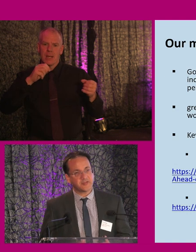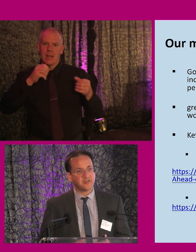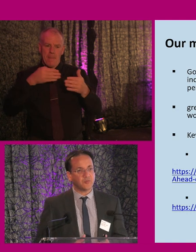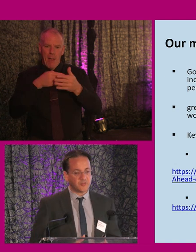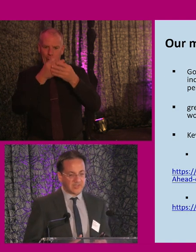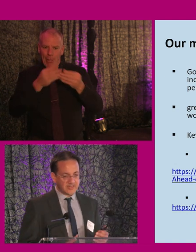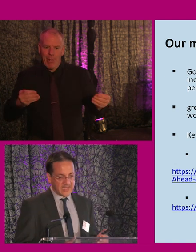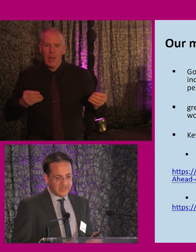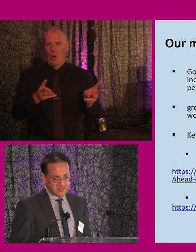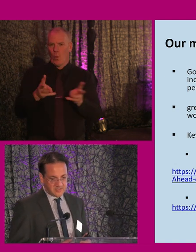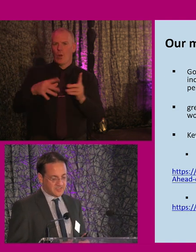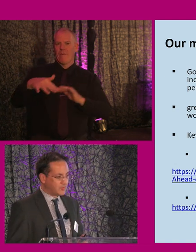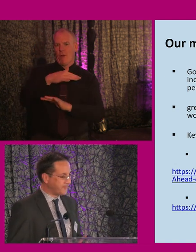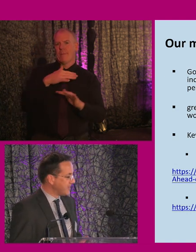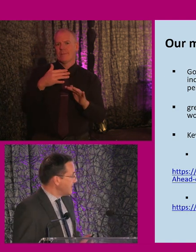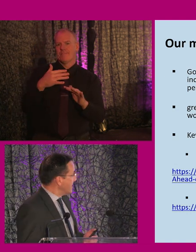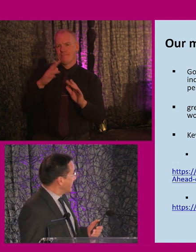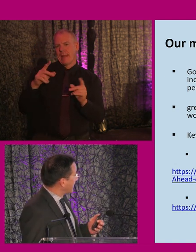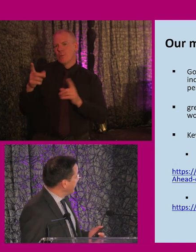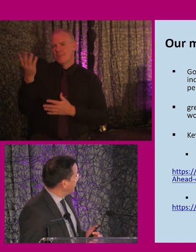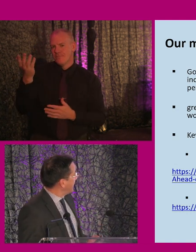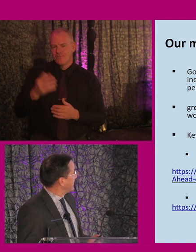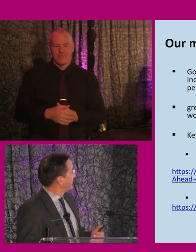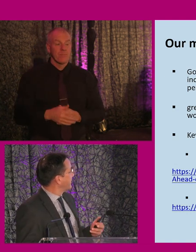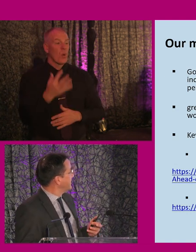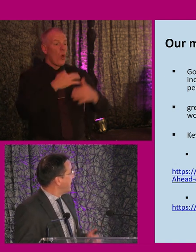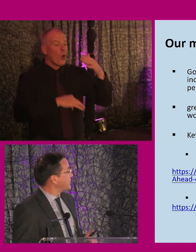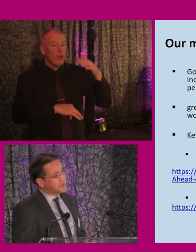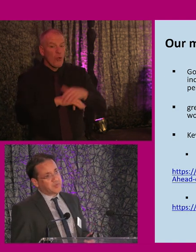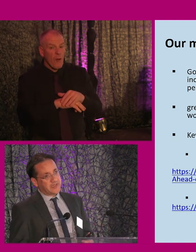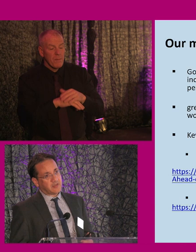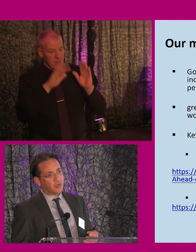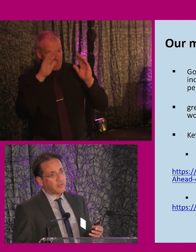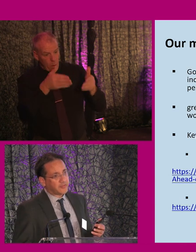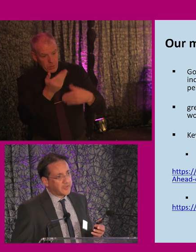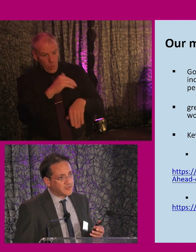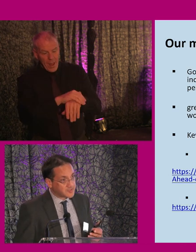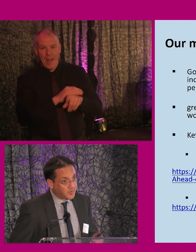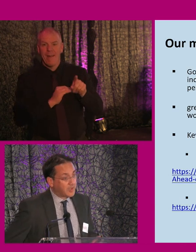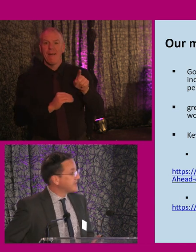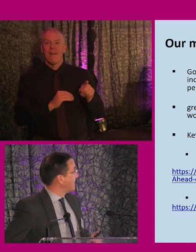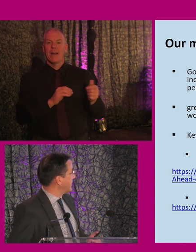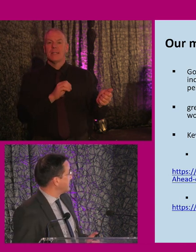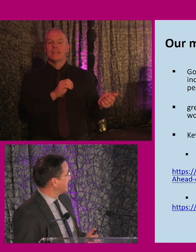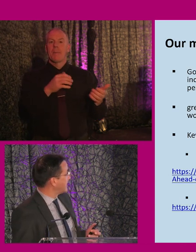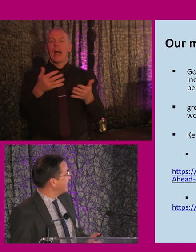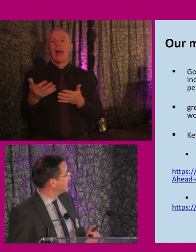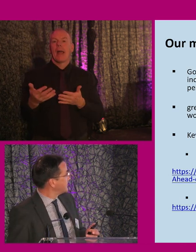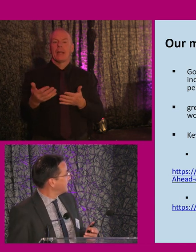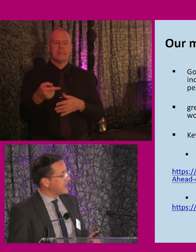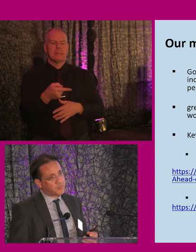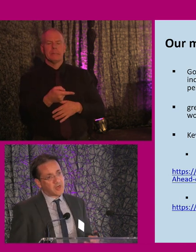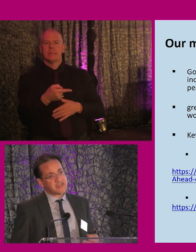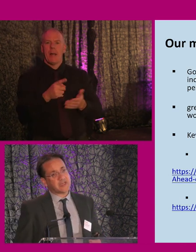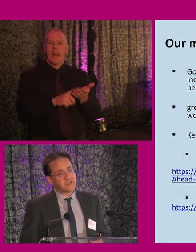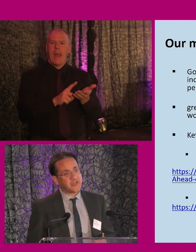barriers in the workplace, and so on. The government focus has largely been on the supply side, okay, in terms